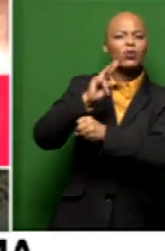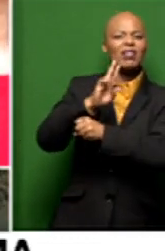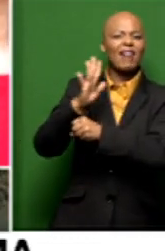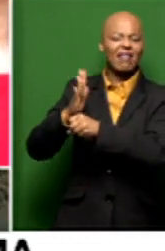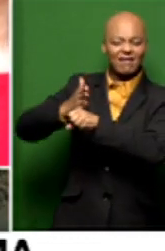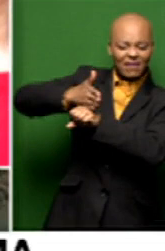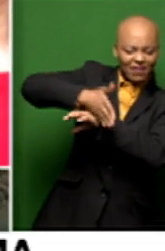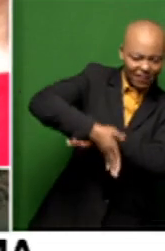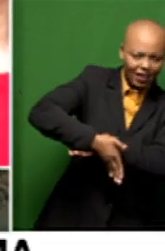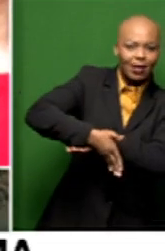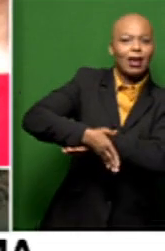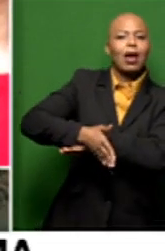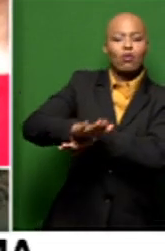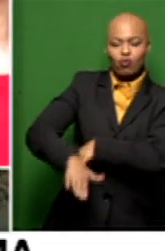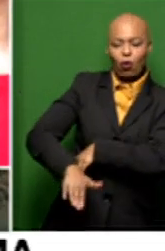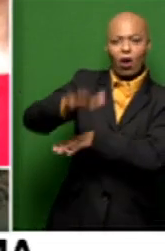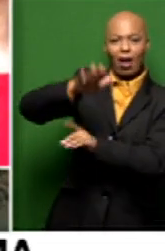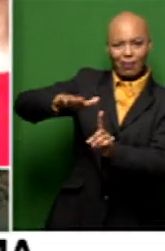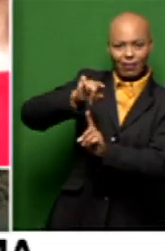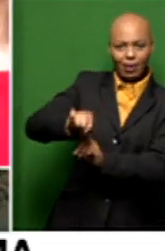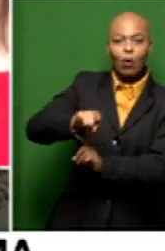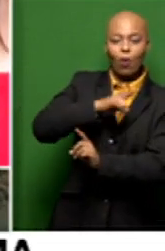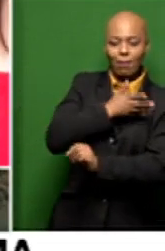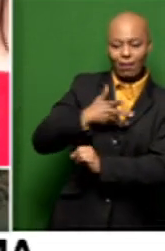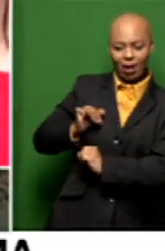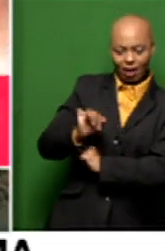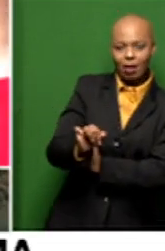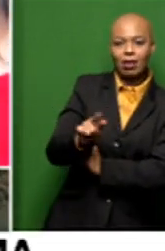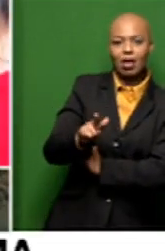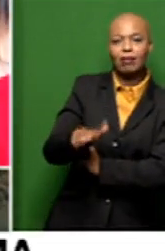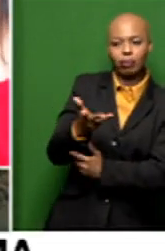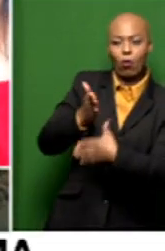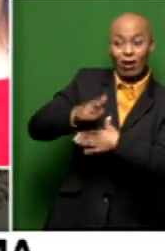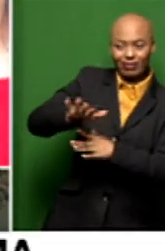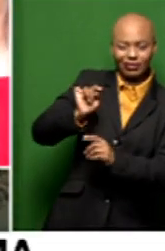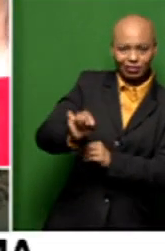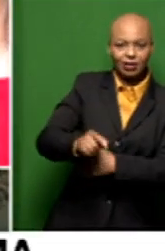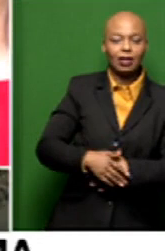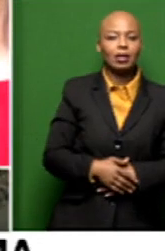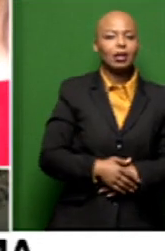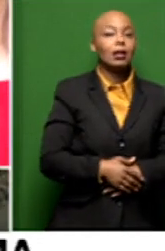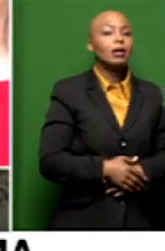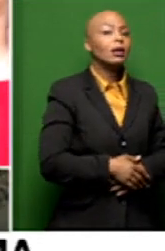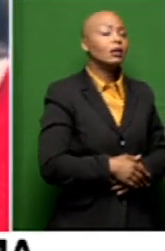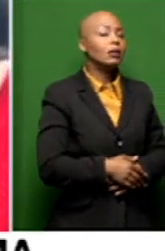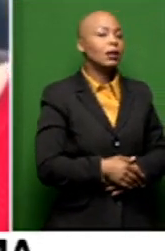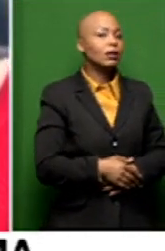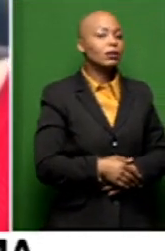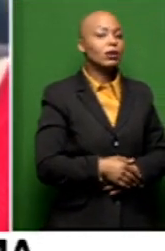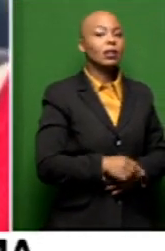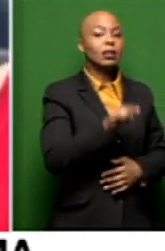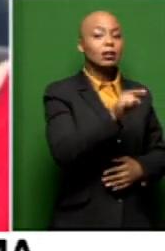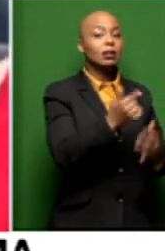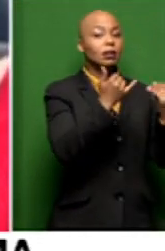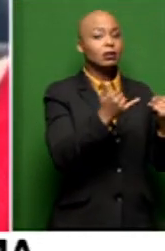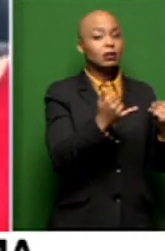mother worked there. So, Liesl, do you just want to chat a little bit about it? All right. Liesl, take over. Well, the Luxorama is a place very close